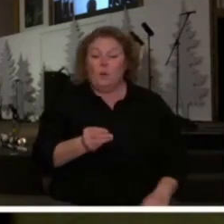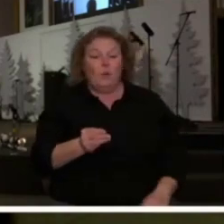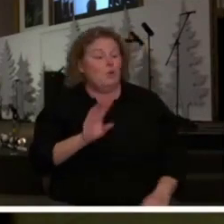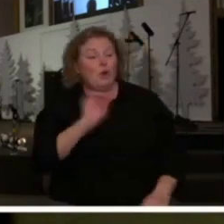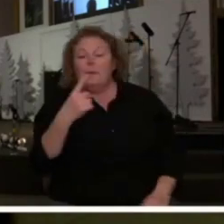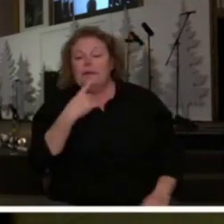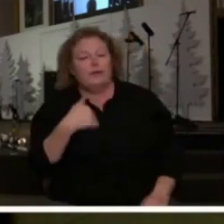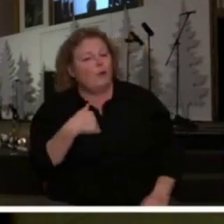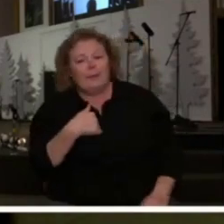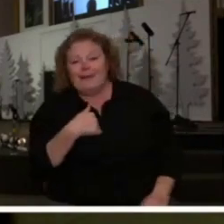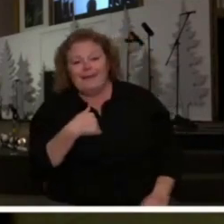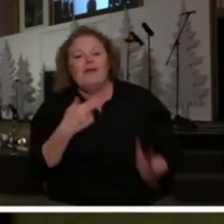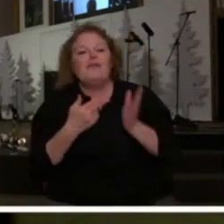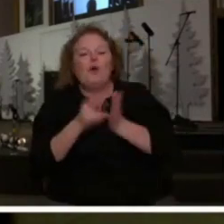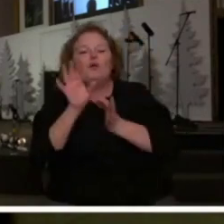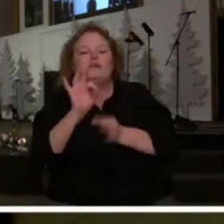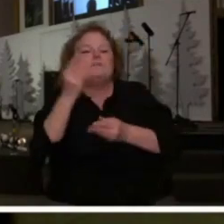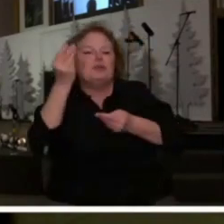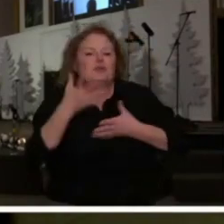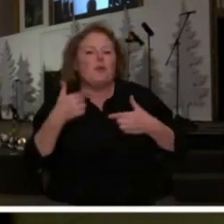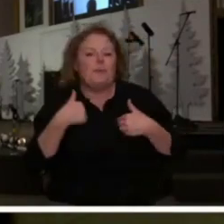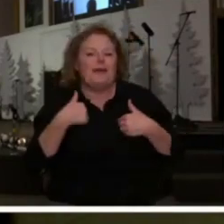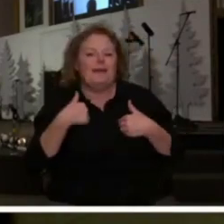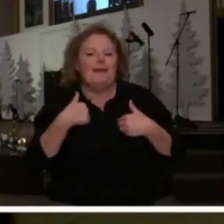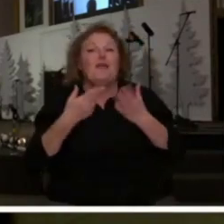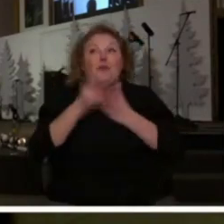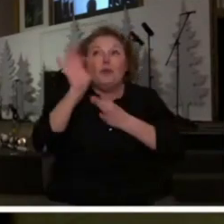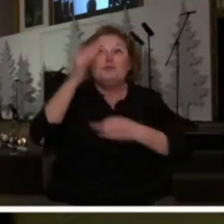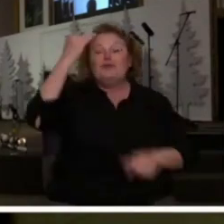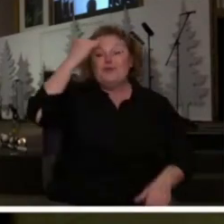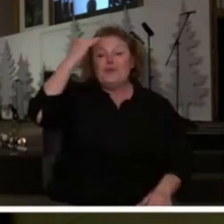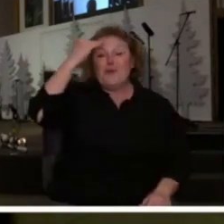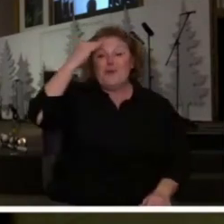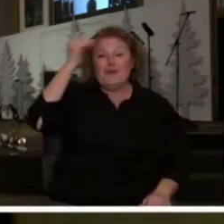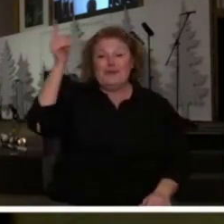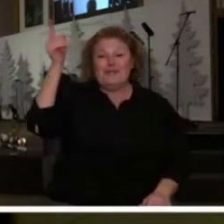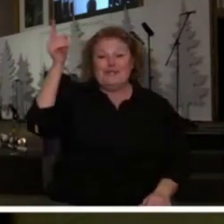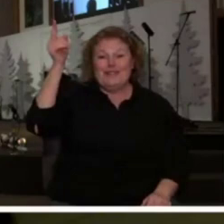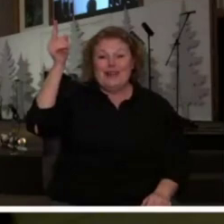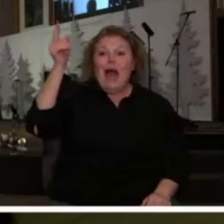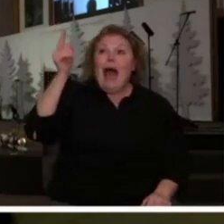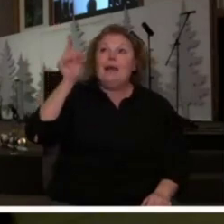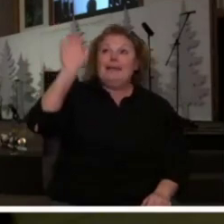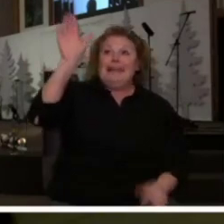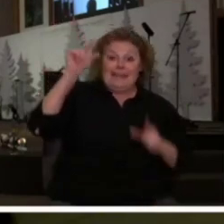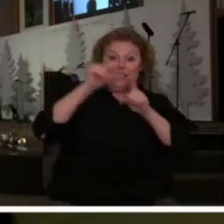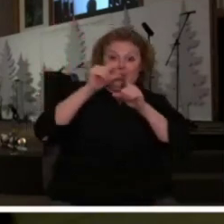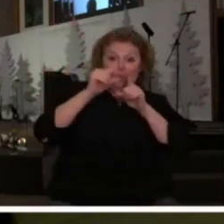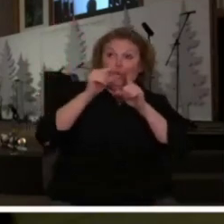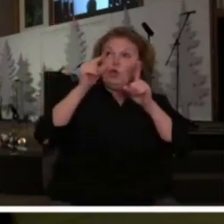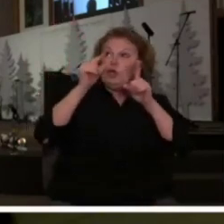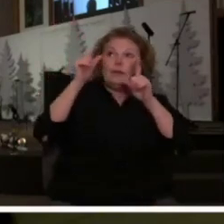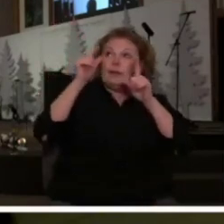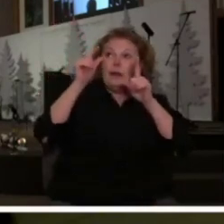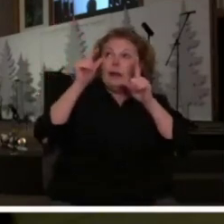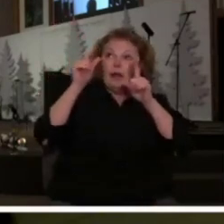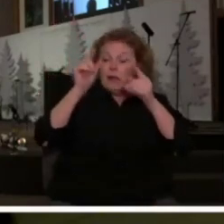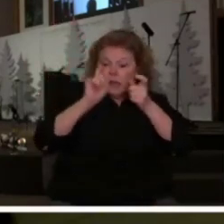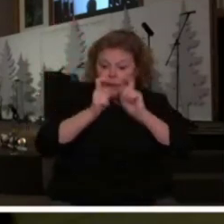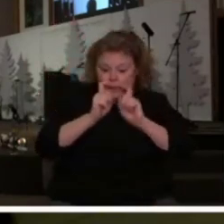tell me but the Holy Spirit knows and takes the Word of God and begins to draw you